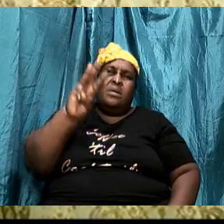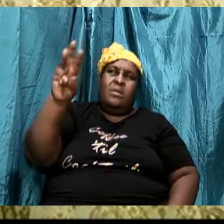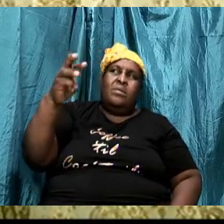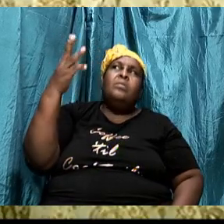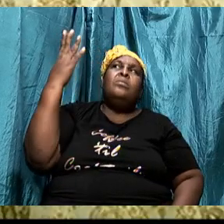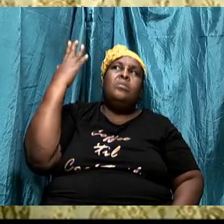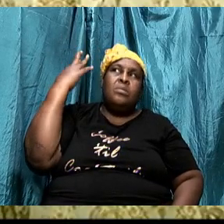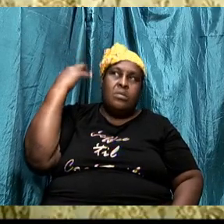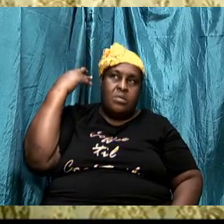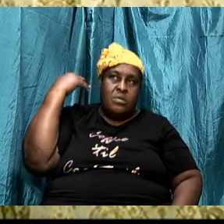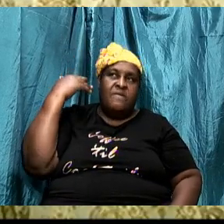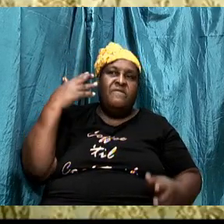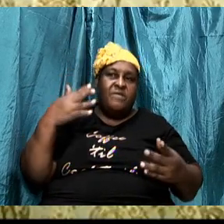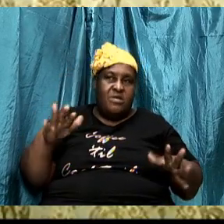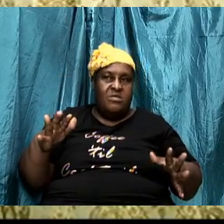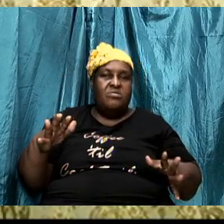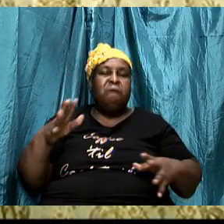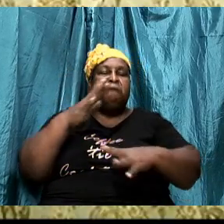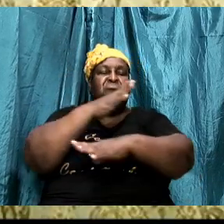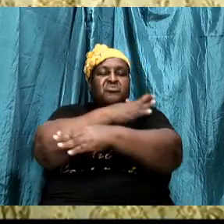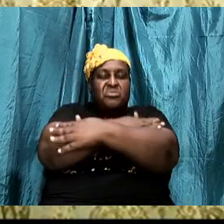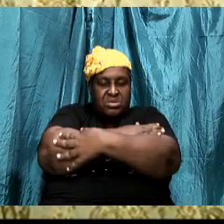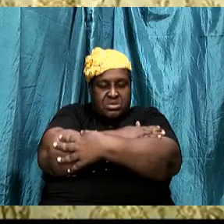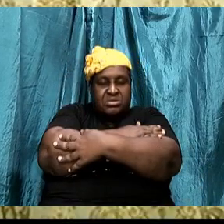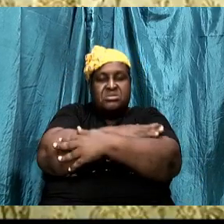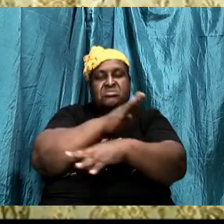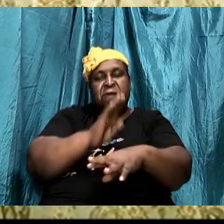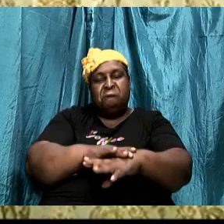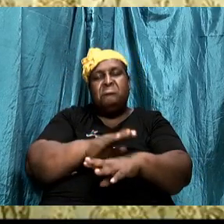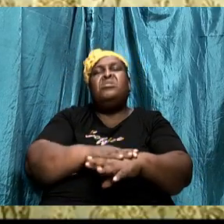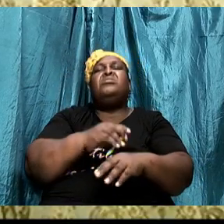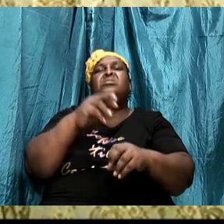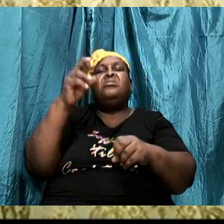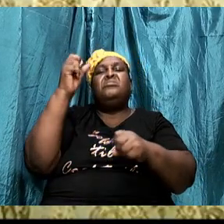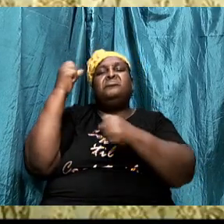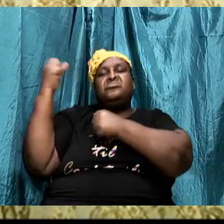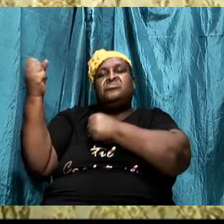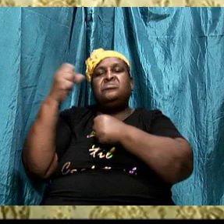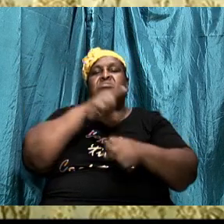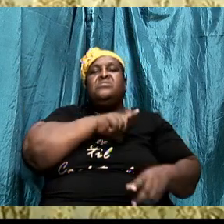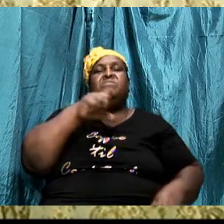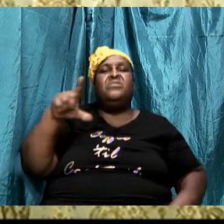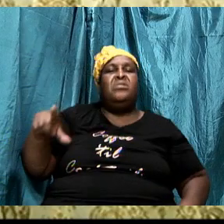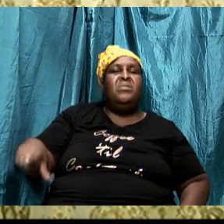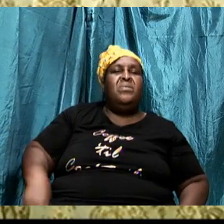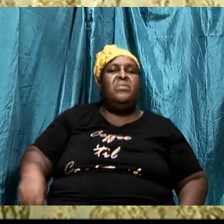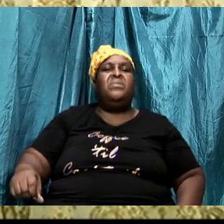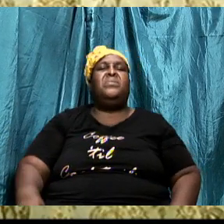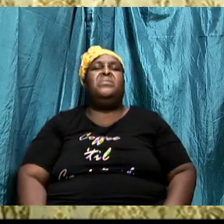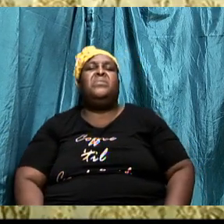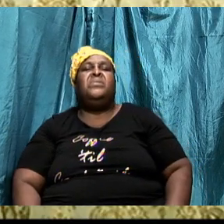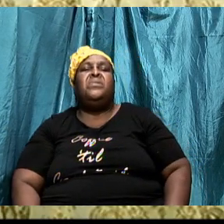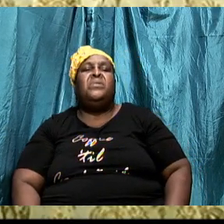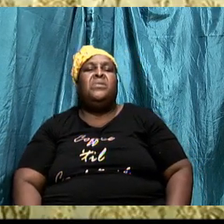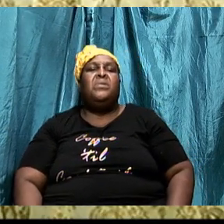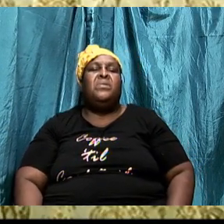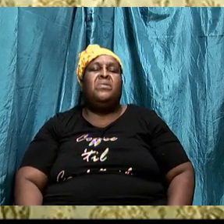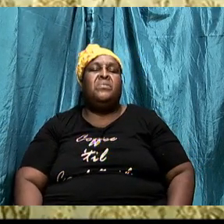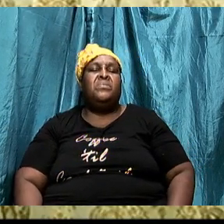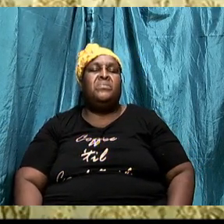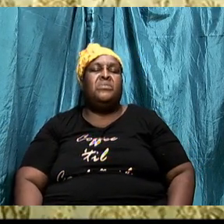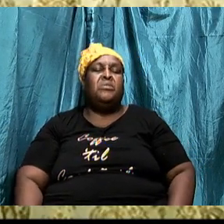of resting on the strength of the Lord or pulling on the strength of the Lord. And we look at